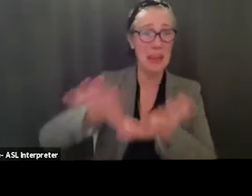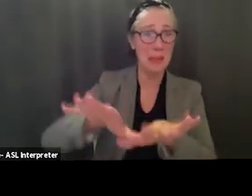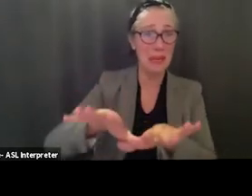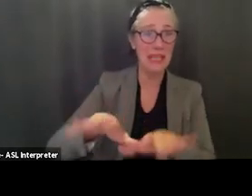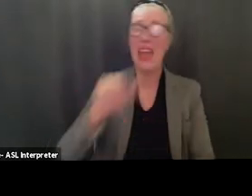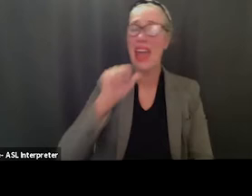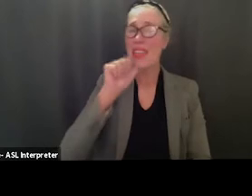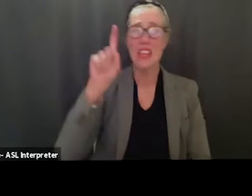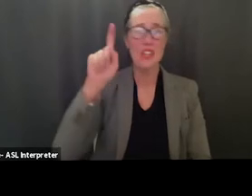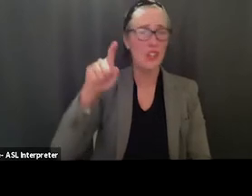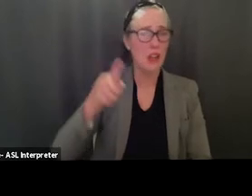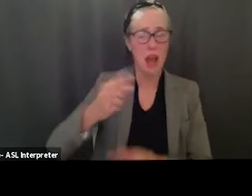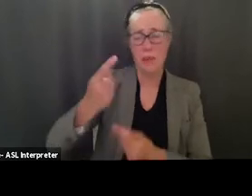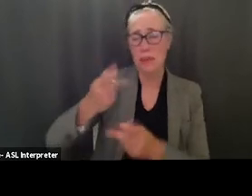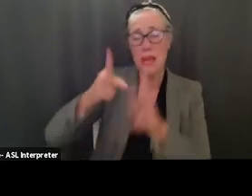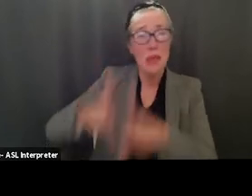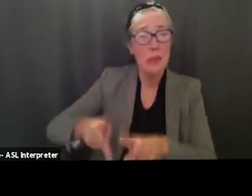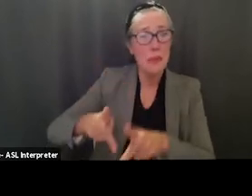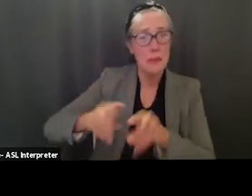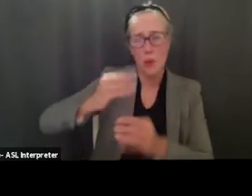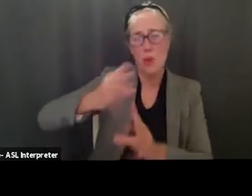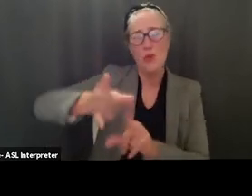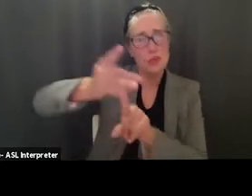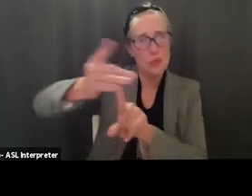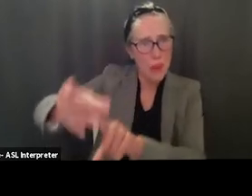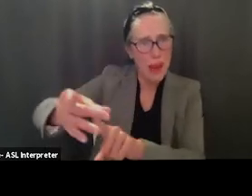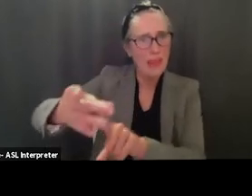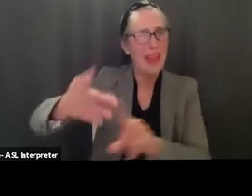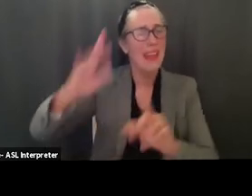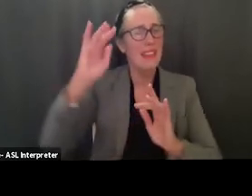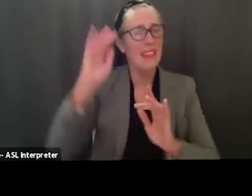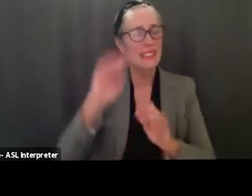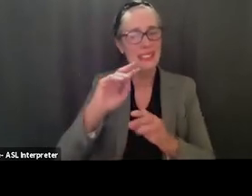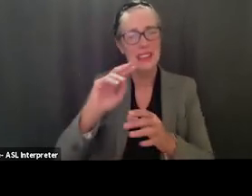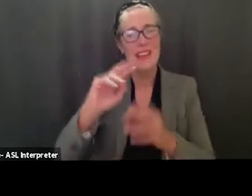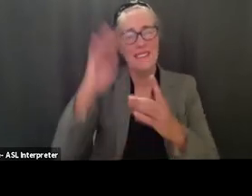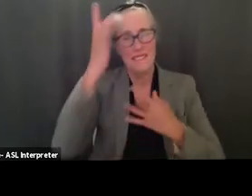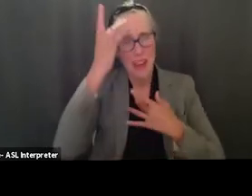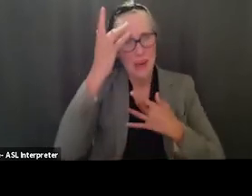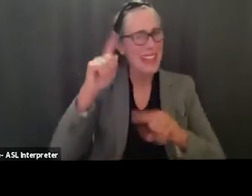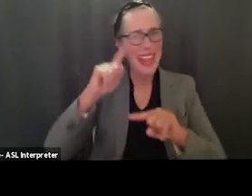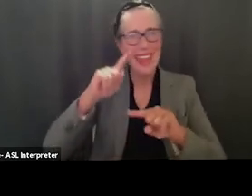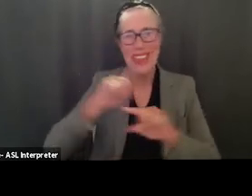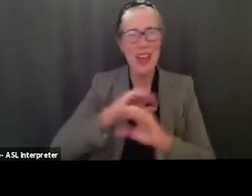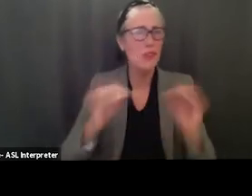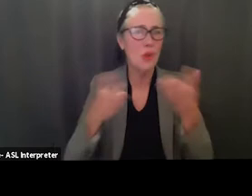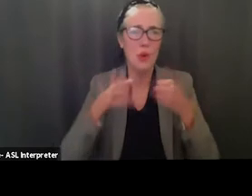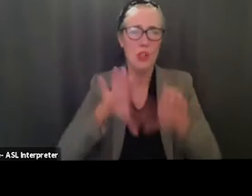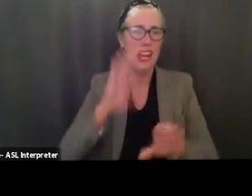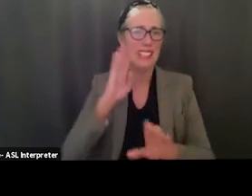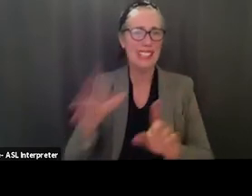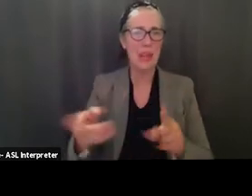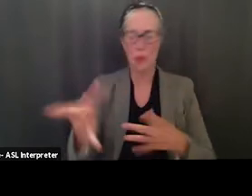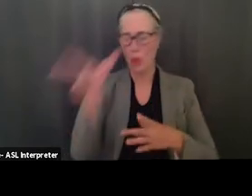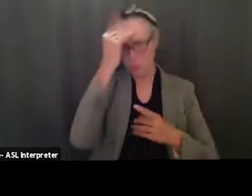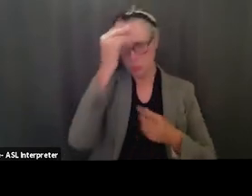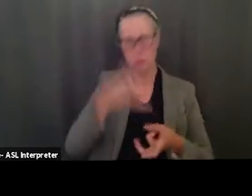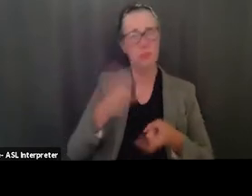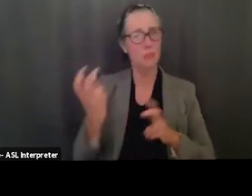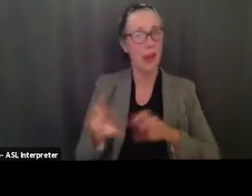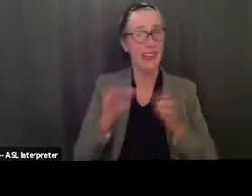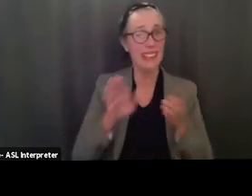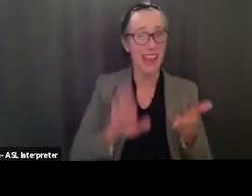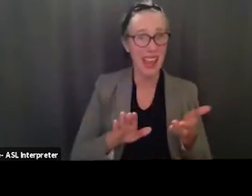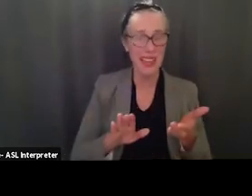spreaders of the virus and have virtually no chance to die from it we should no longer sacrifice our children's well-being by having them wear masks in classrooms